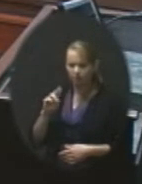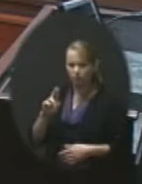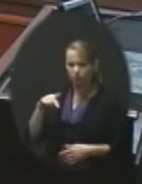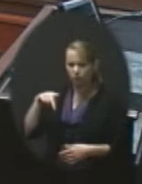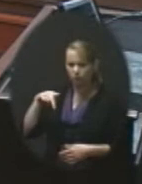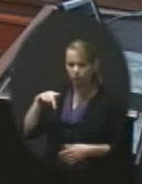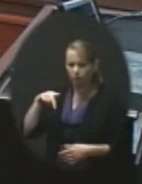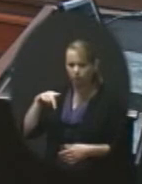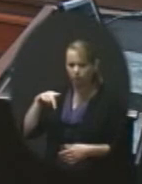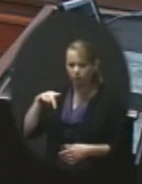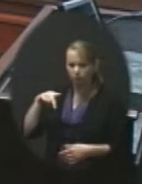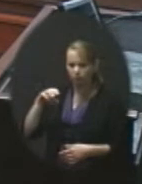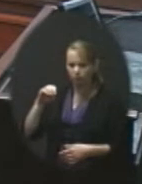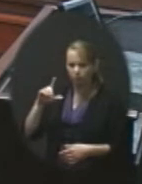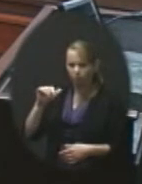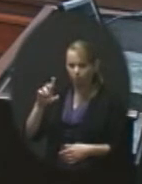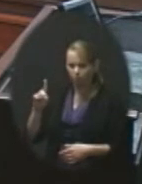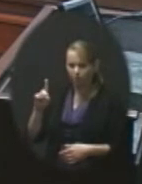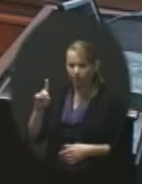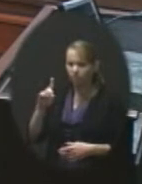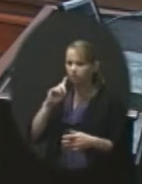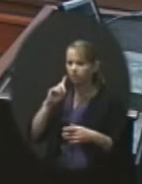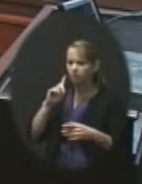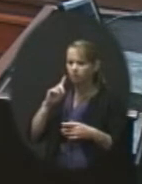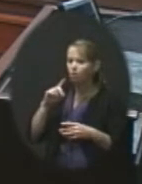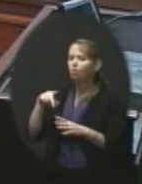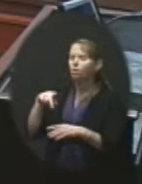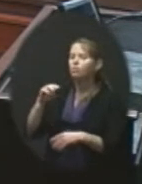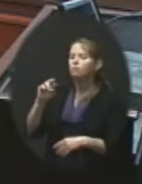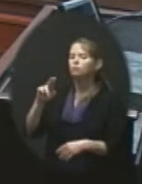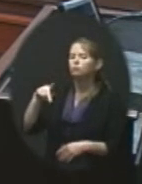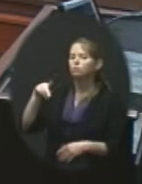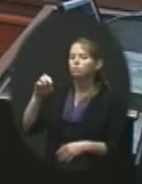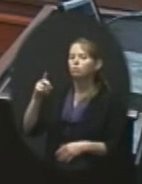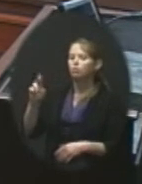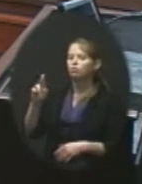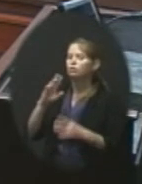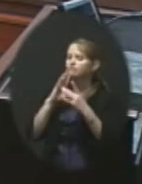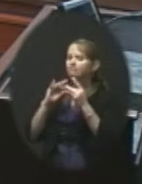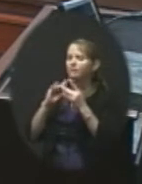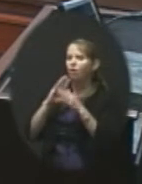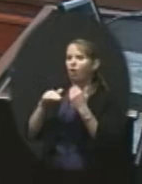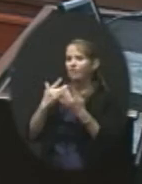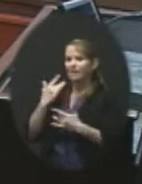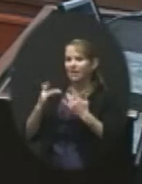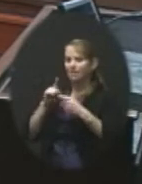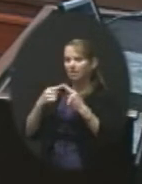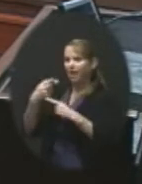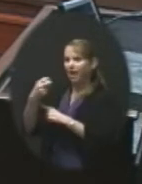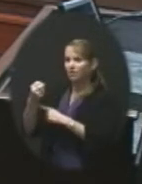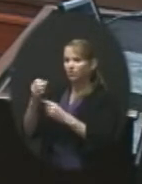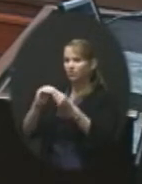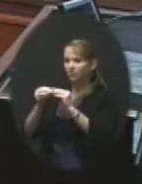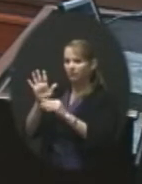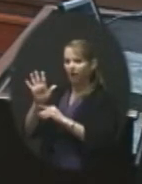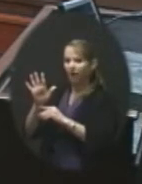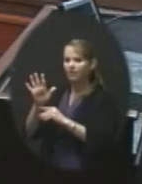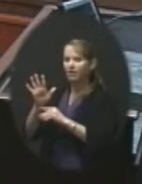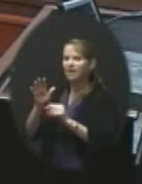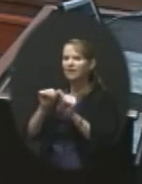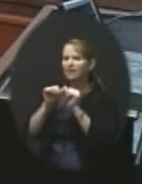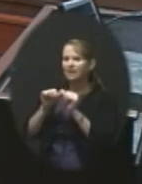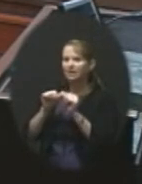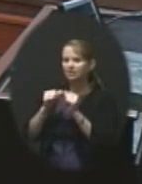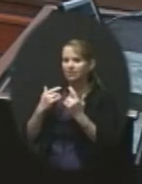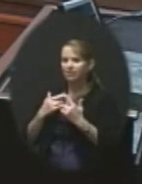excitement of high school number five, he keeps it upbeat in the fact that he's never mentioned once